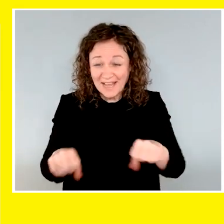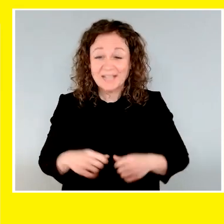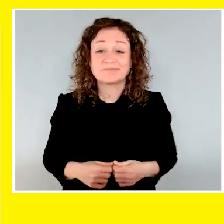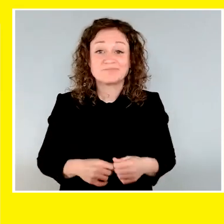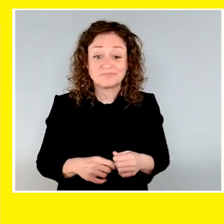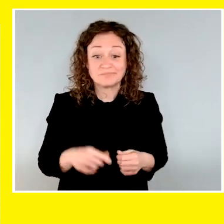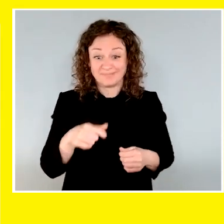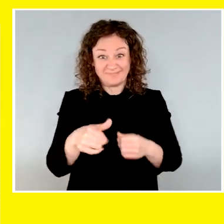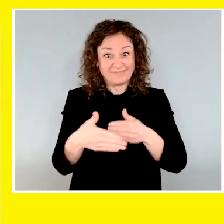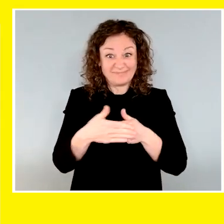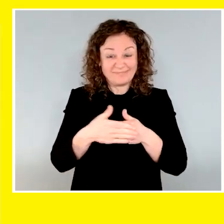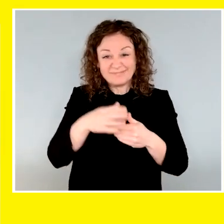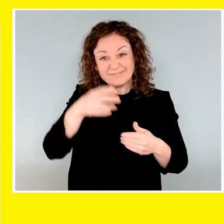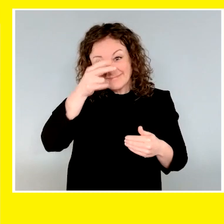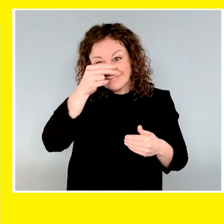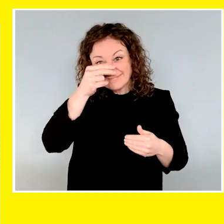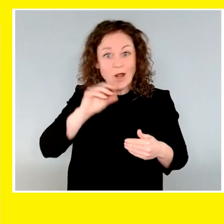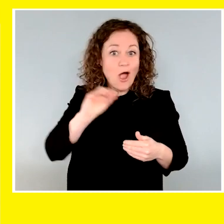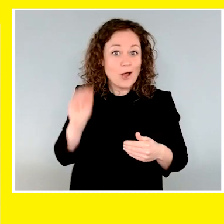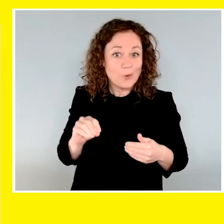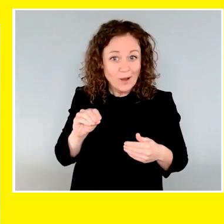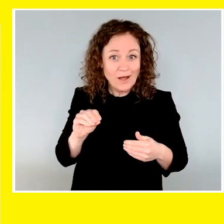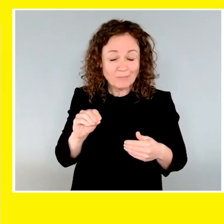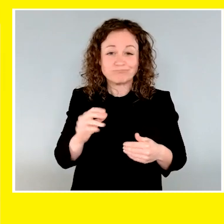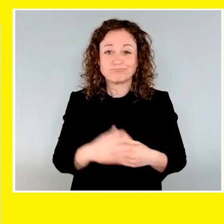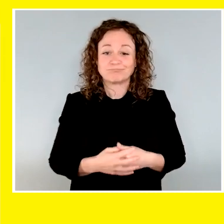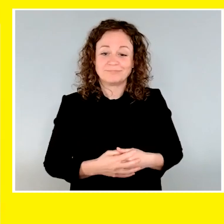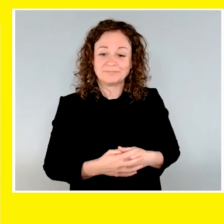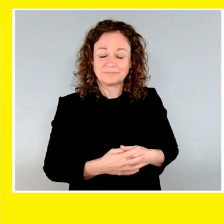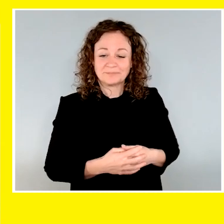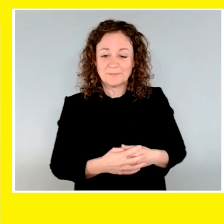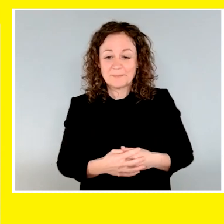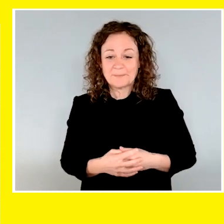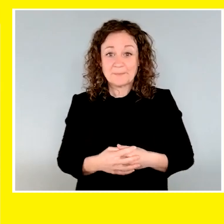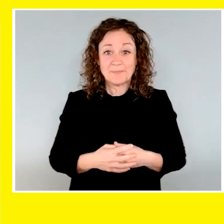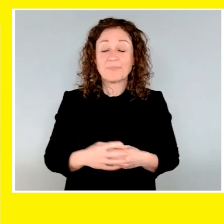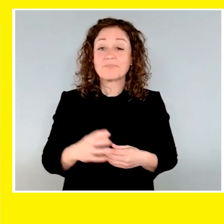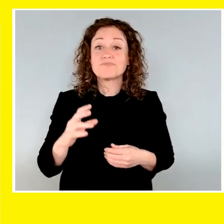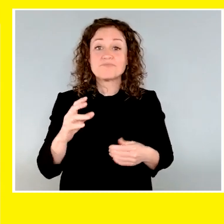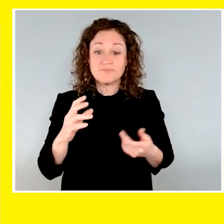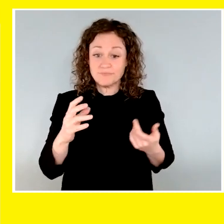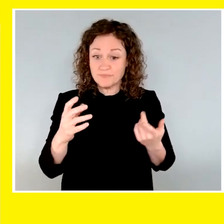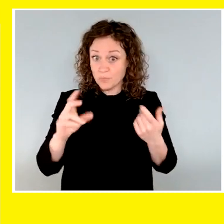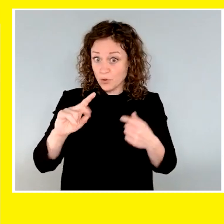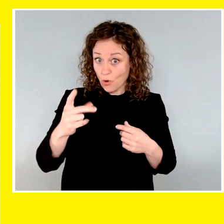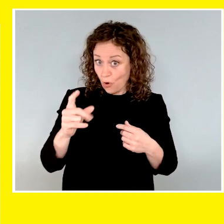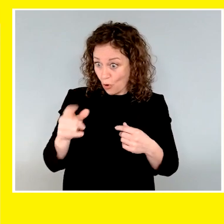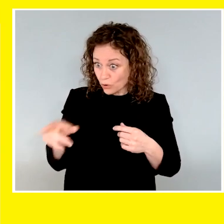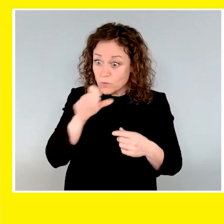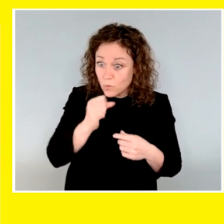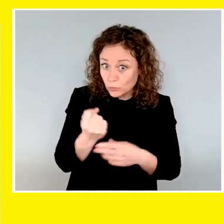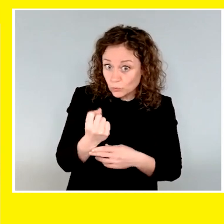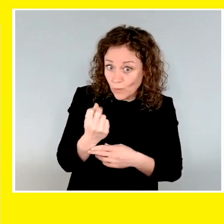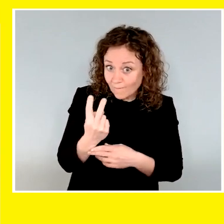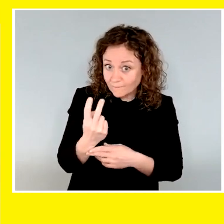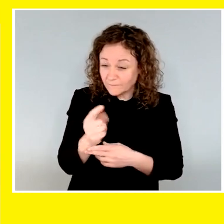Place is less than an hour's drive from Ottawa, making it very easy to access. The dogs come to this training